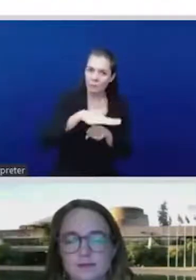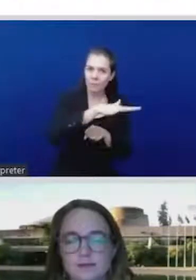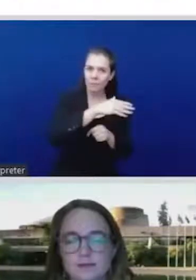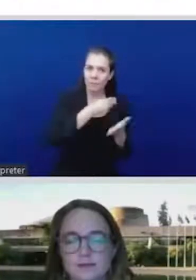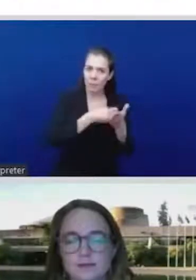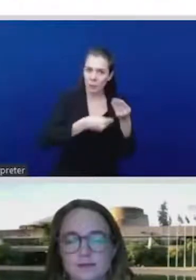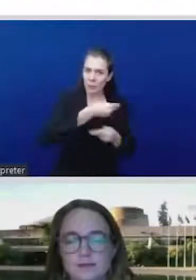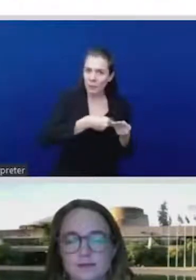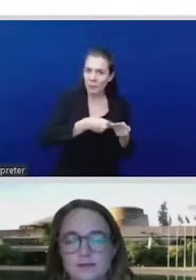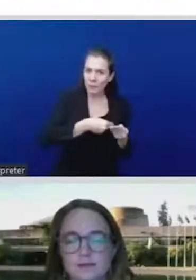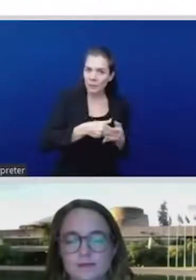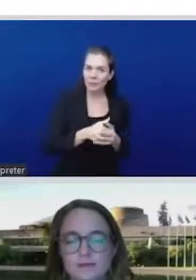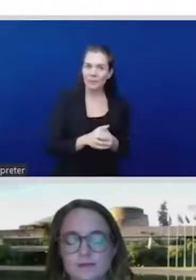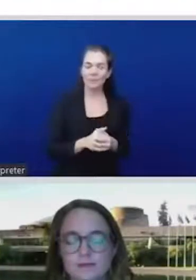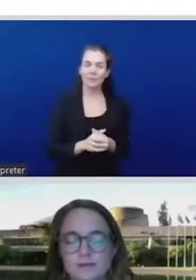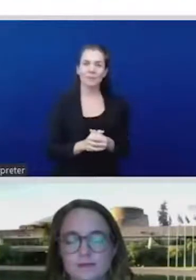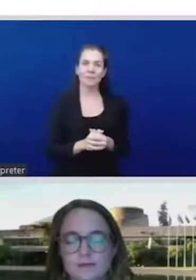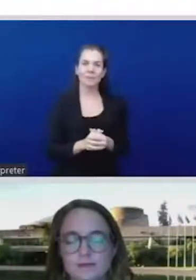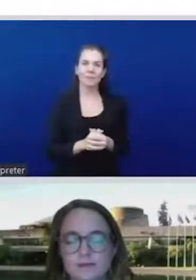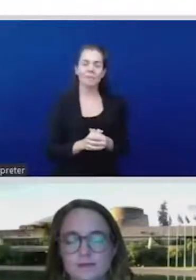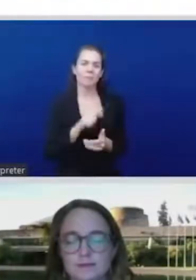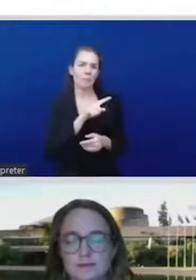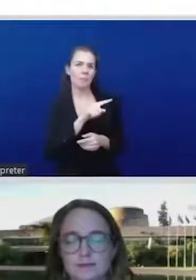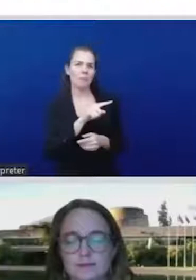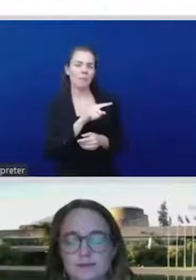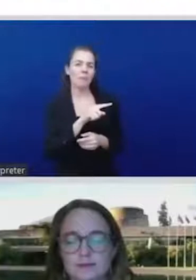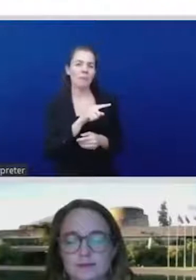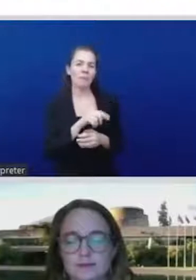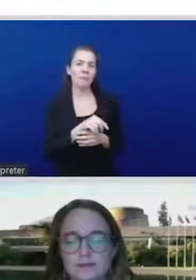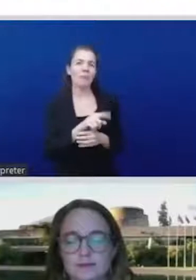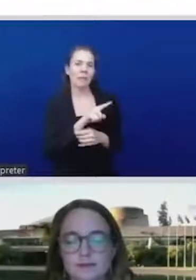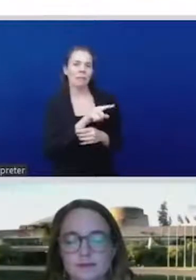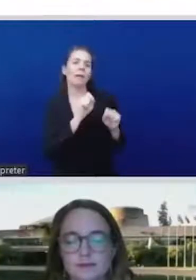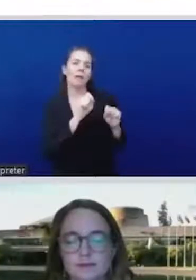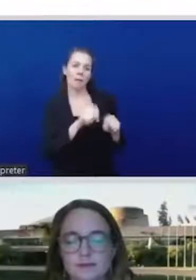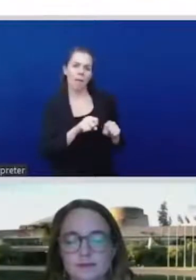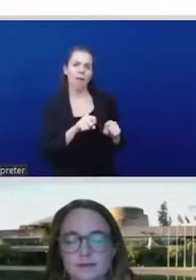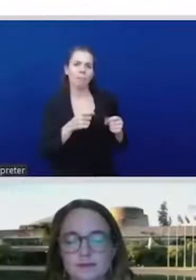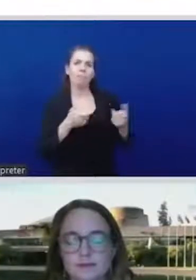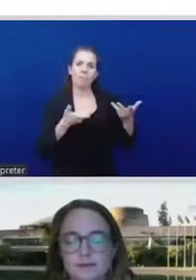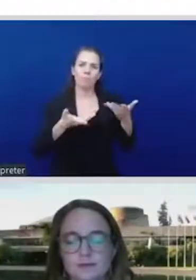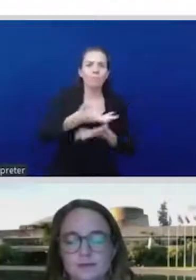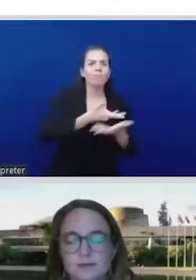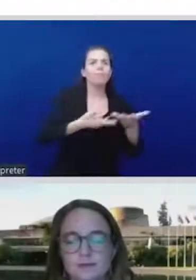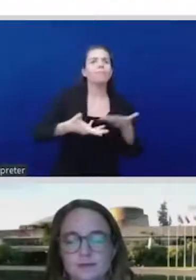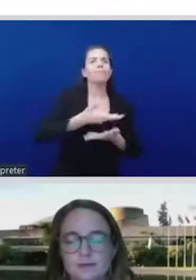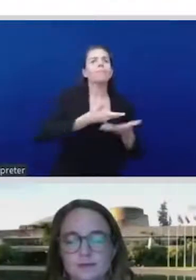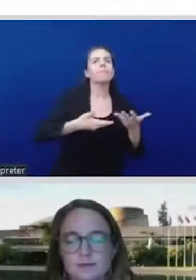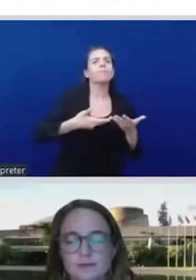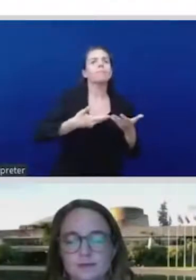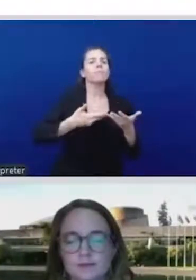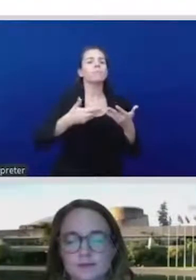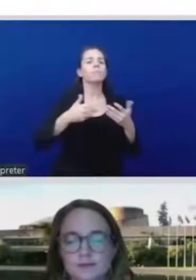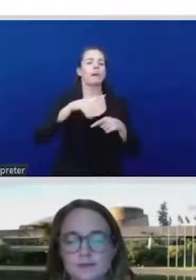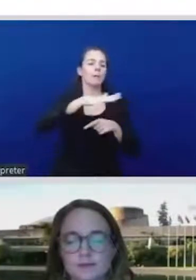level. What is, what from that global experience that you have, what, what are the current economic